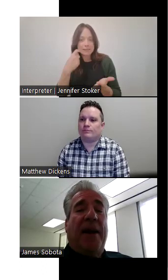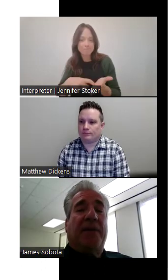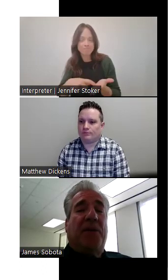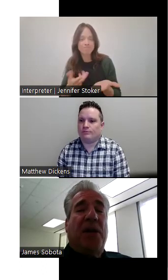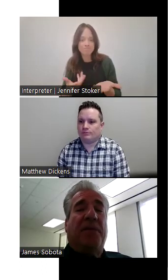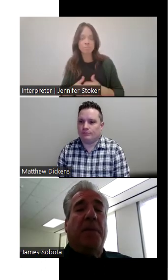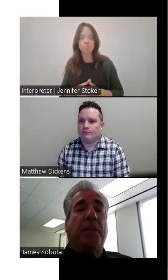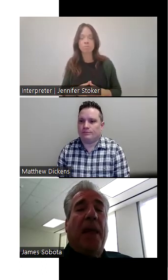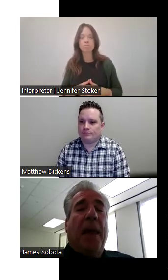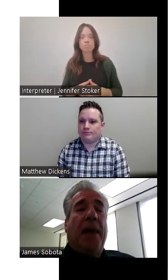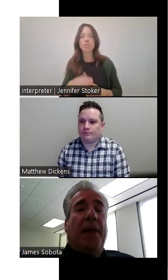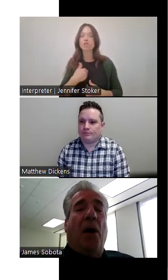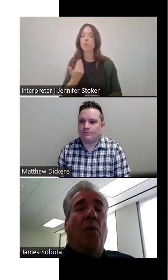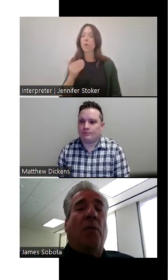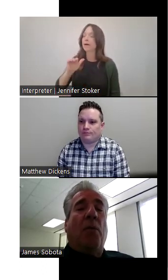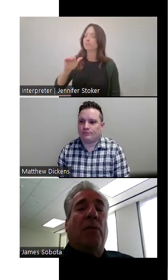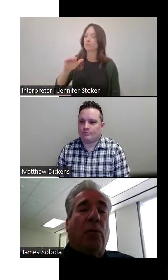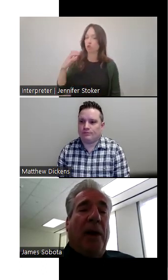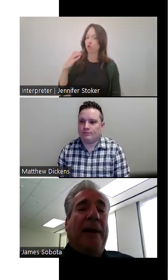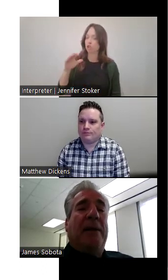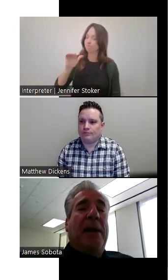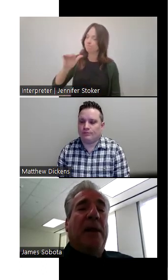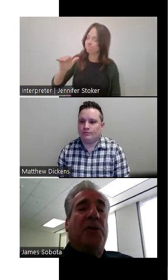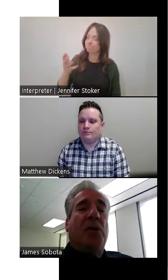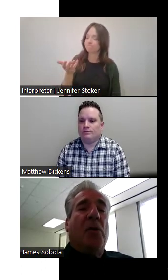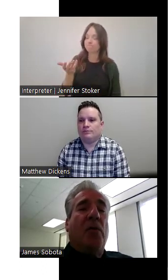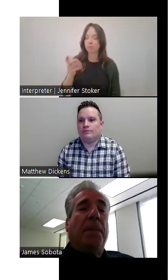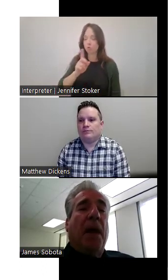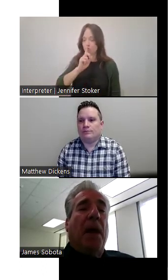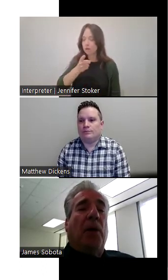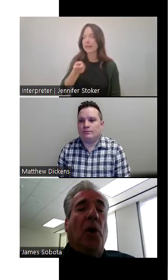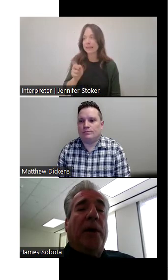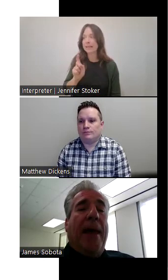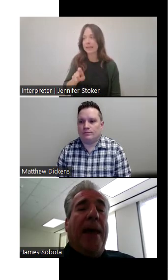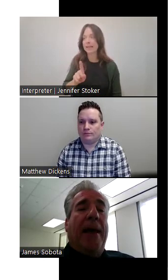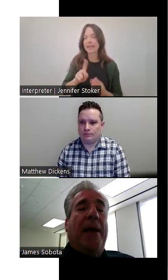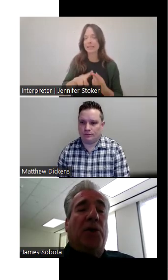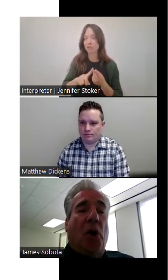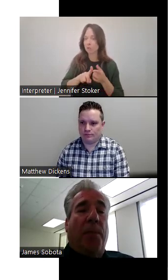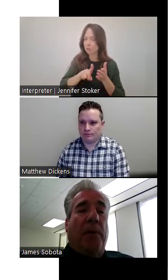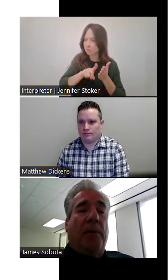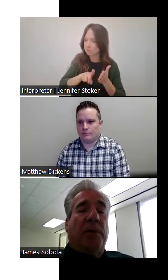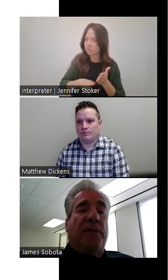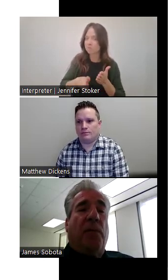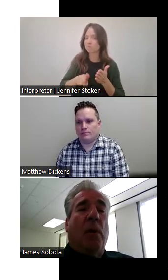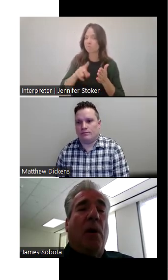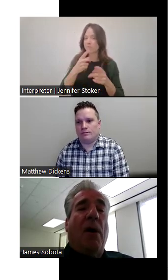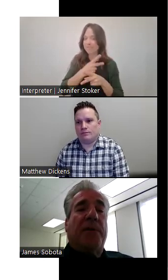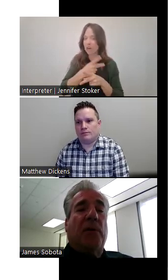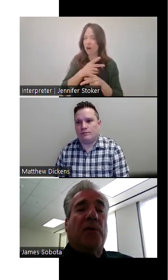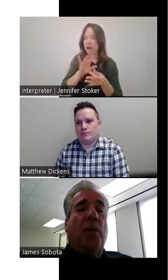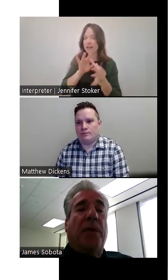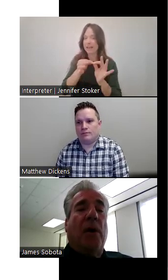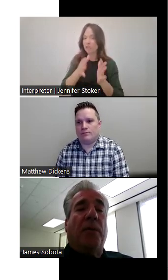chief and I said, chief, you know, we, we really need to look at interpreters for